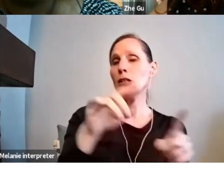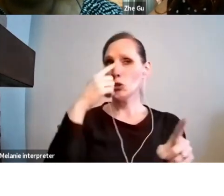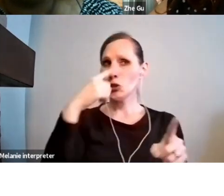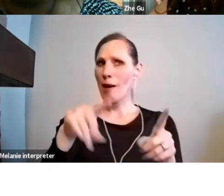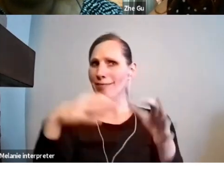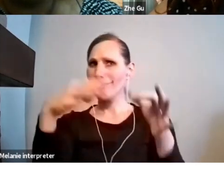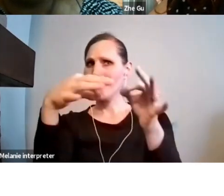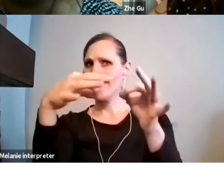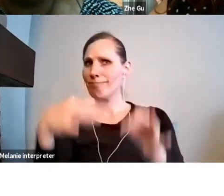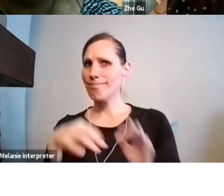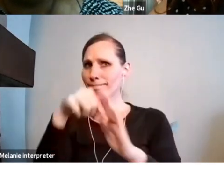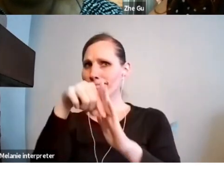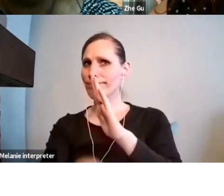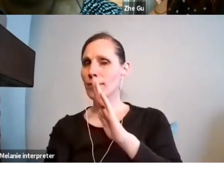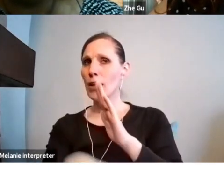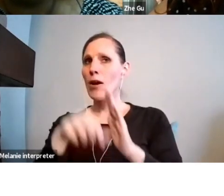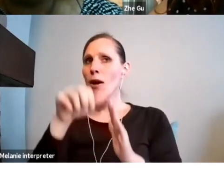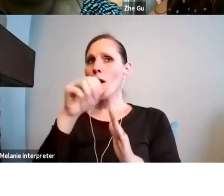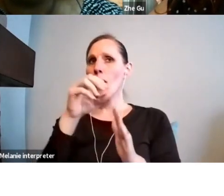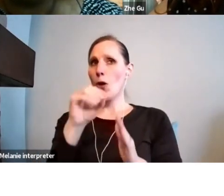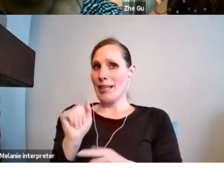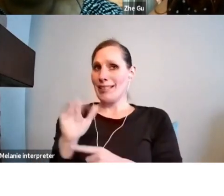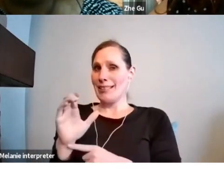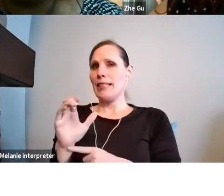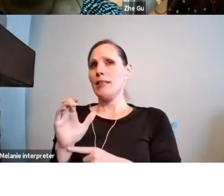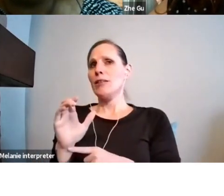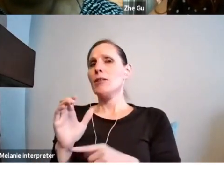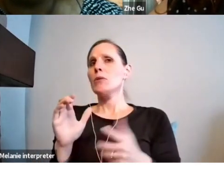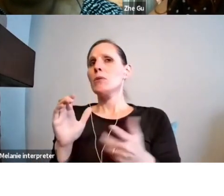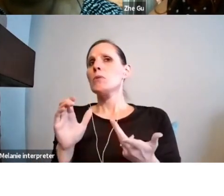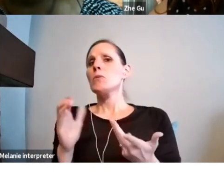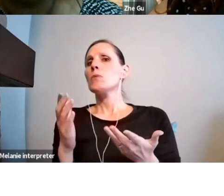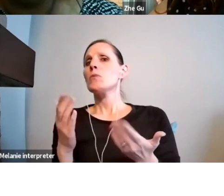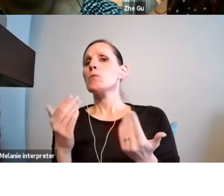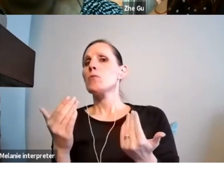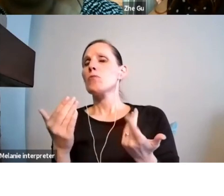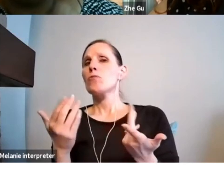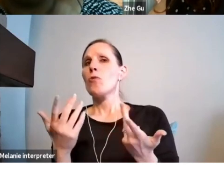assessors will be looking for in the artist statement?